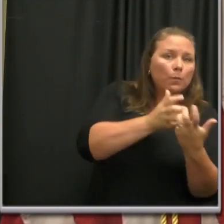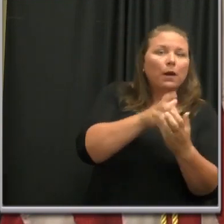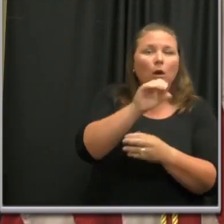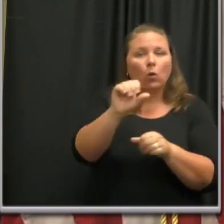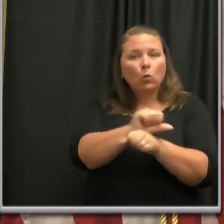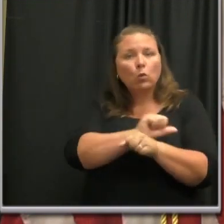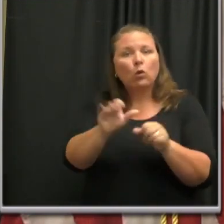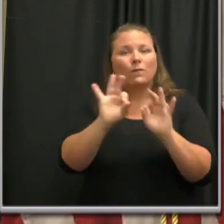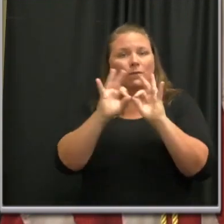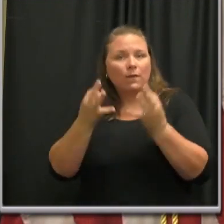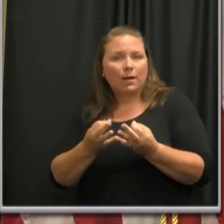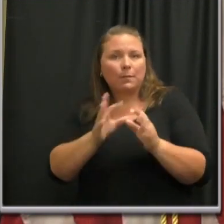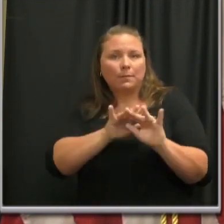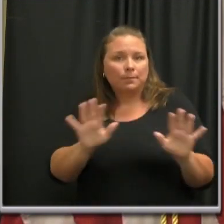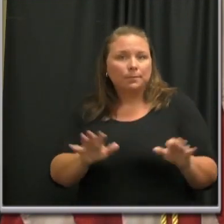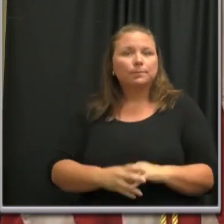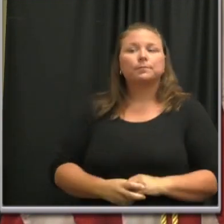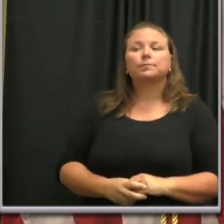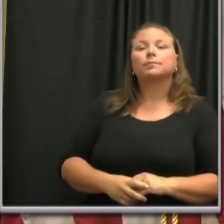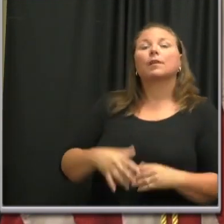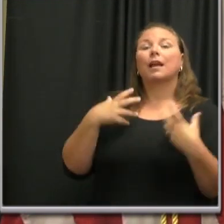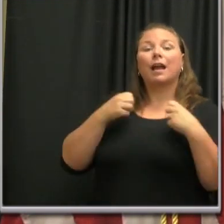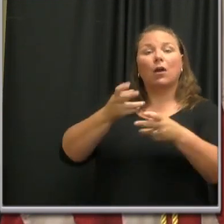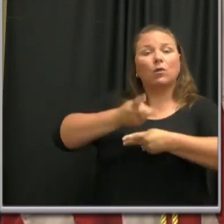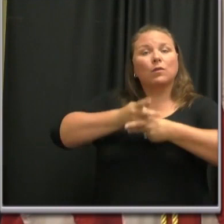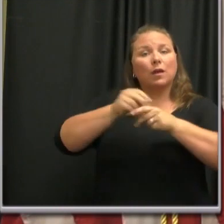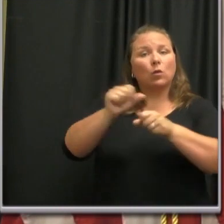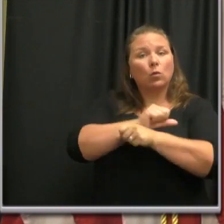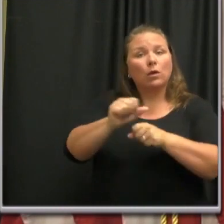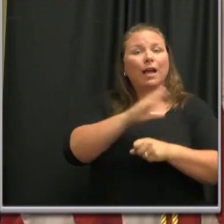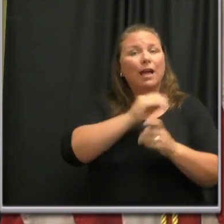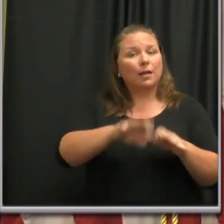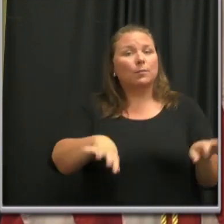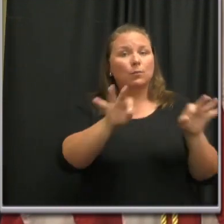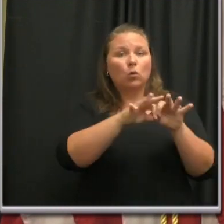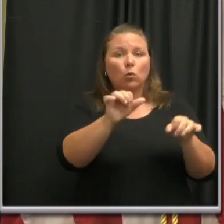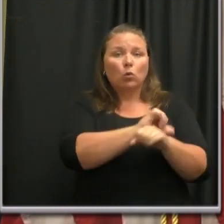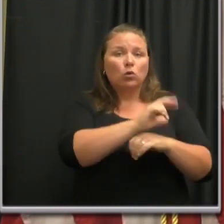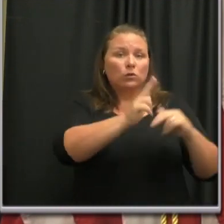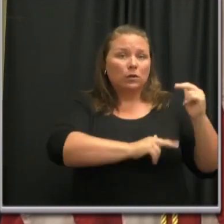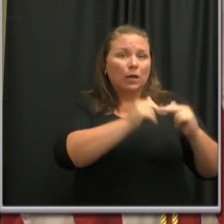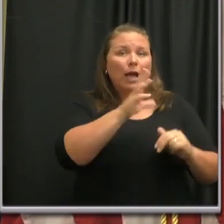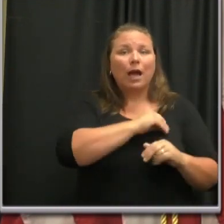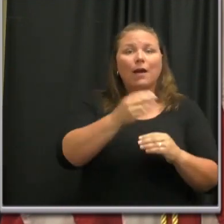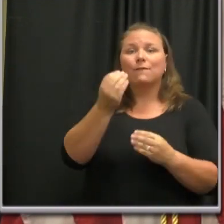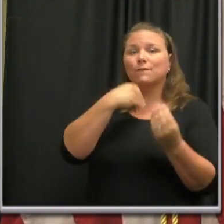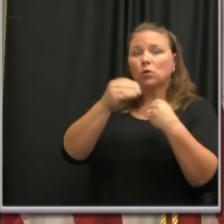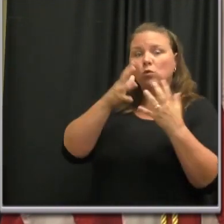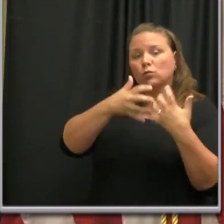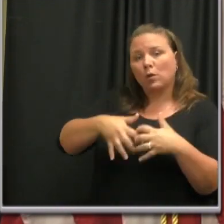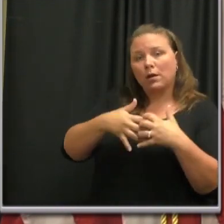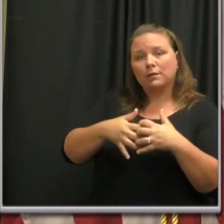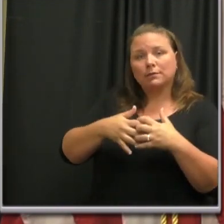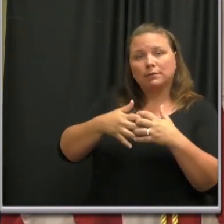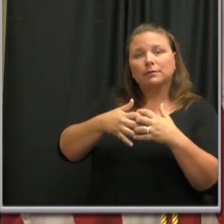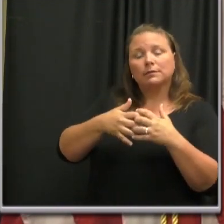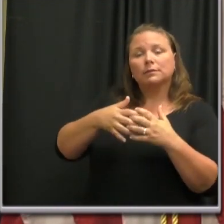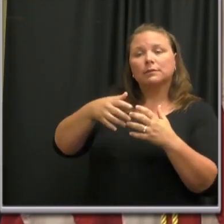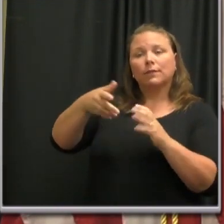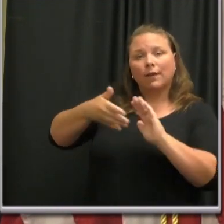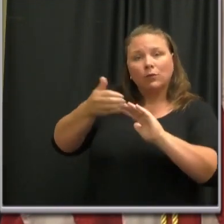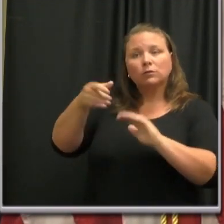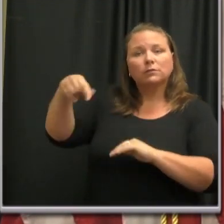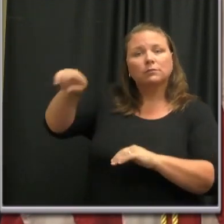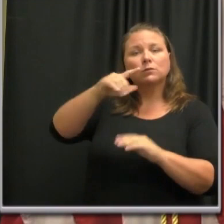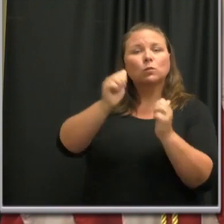Health care workers and essential employees on construction sites and in food processing plants without proper health measures in place